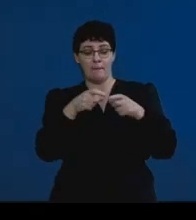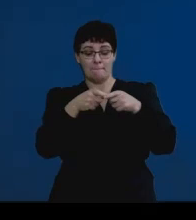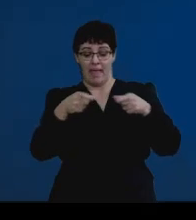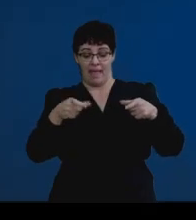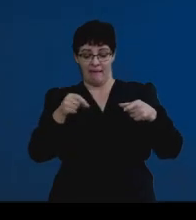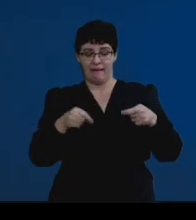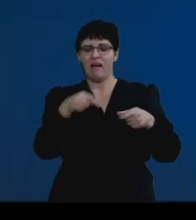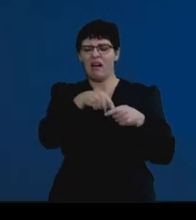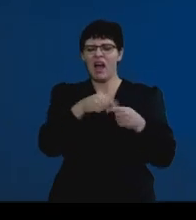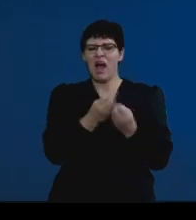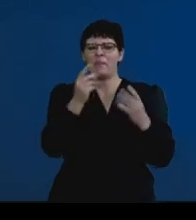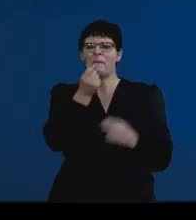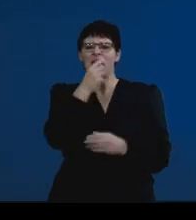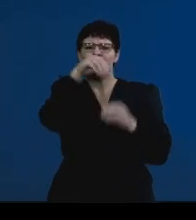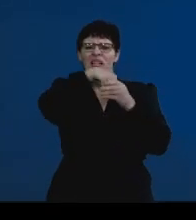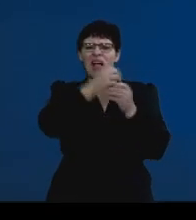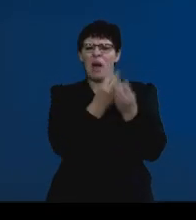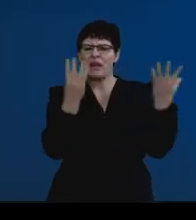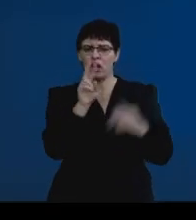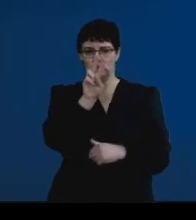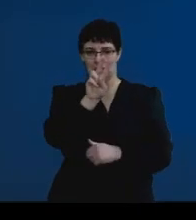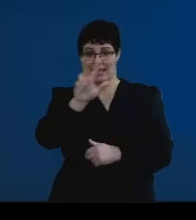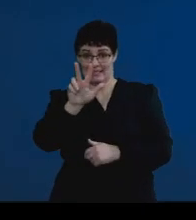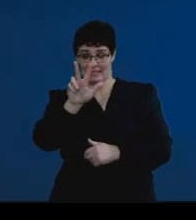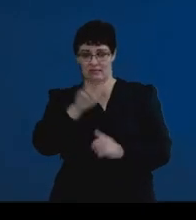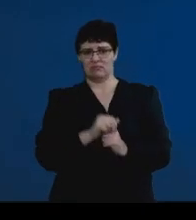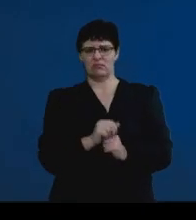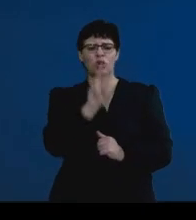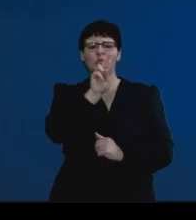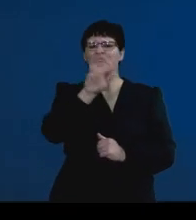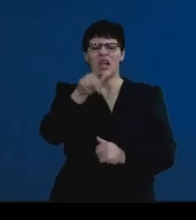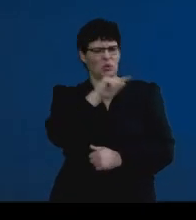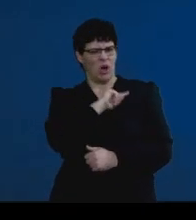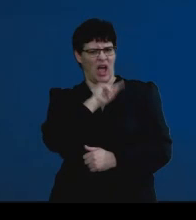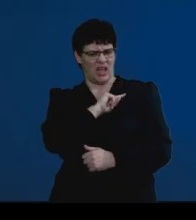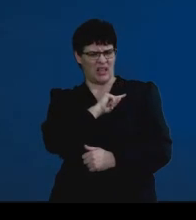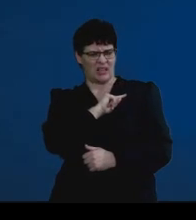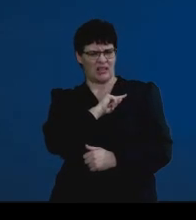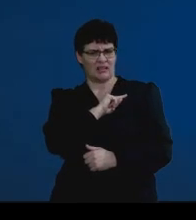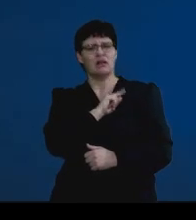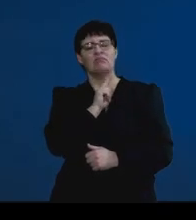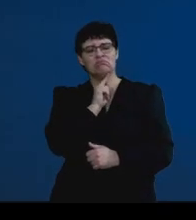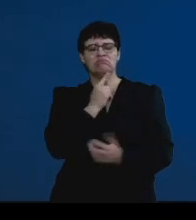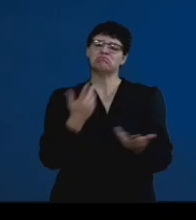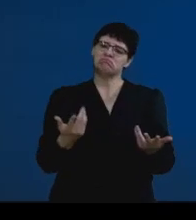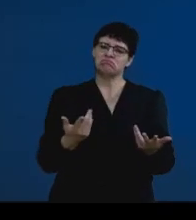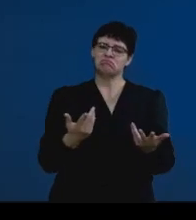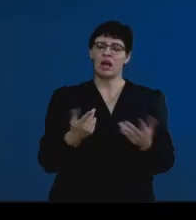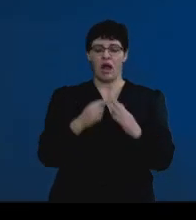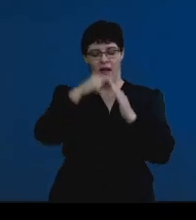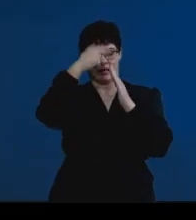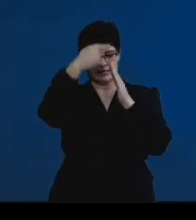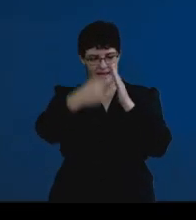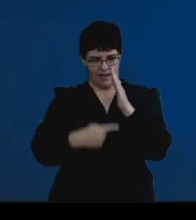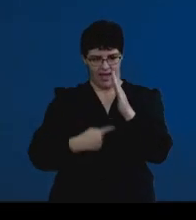there are approximately 28 pills. And the reason why there are 28 pills is that the approximate duration of a complete